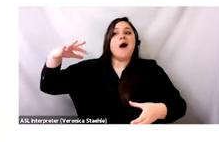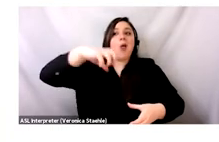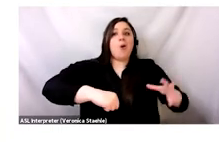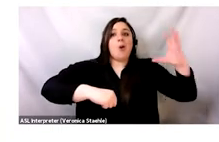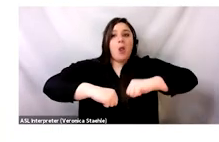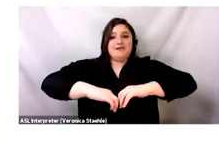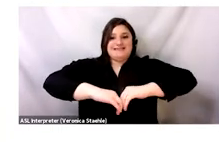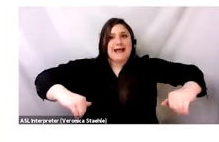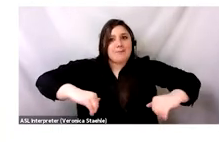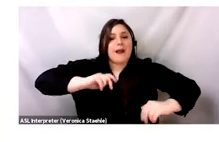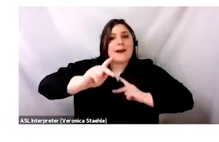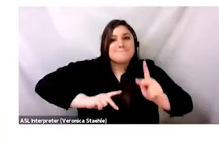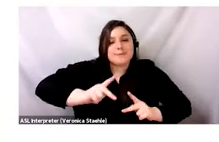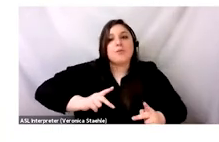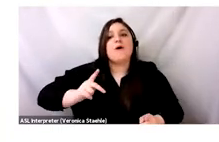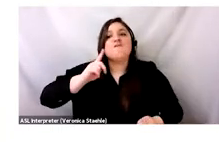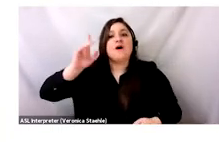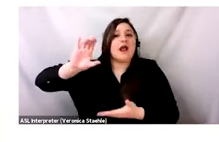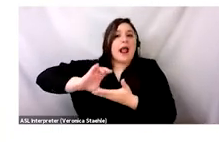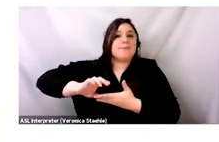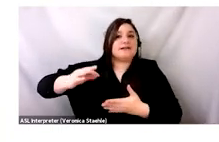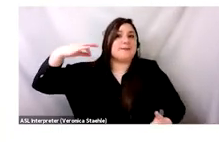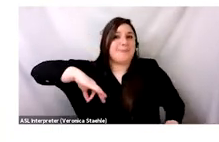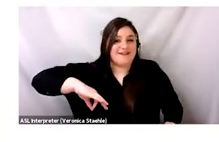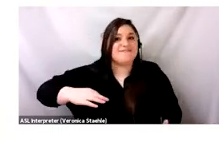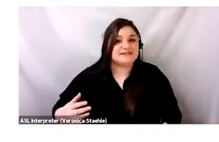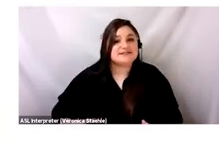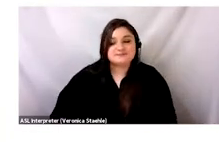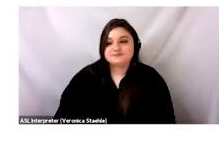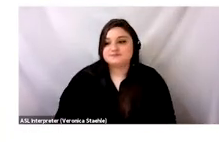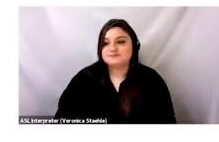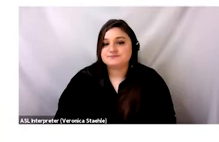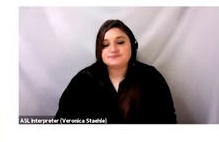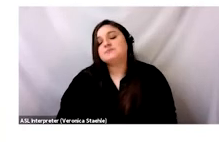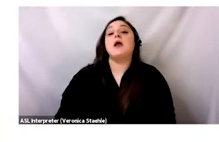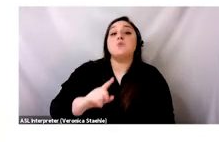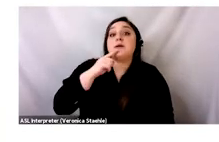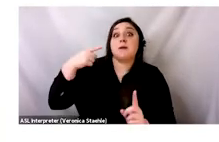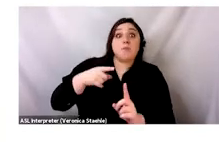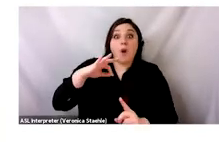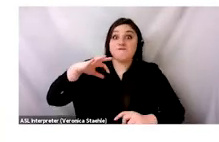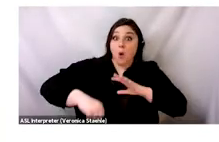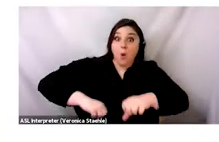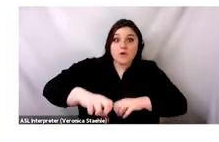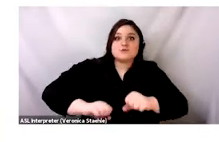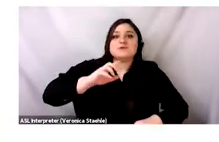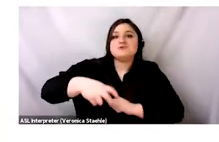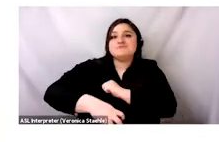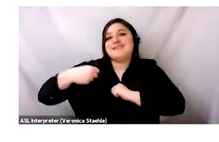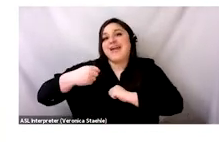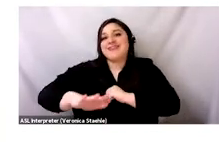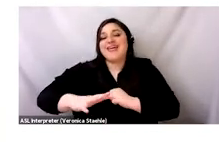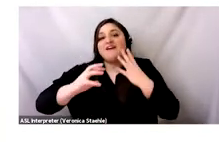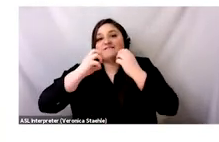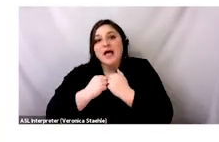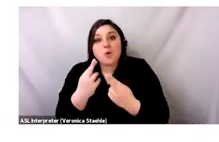extraction sites and the colonial project, you know, was very much also a project of capitalism. And so the goal was really, you know, to take